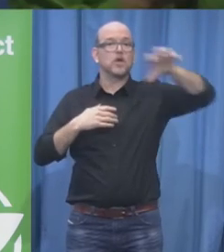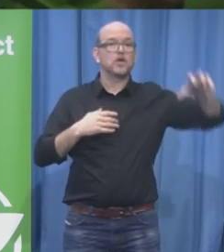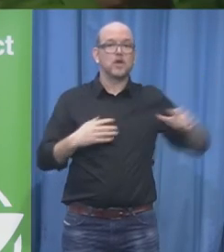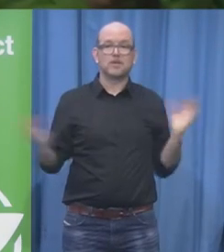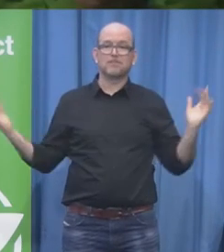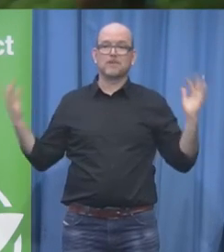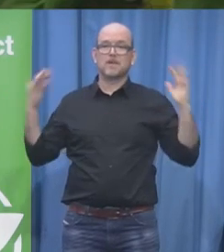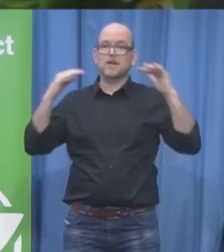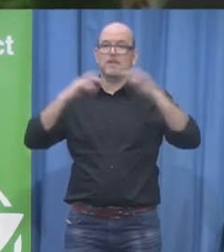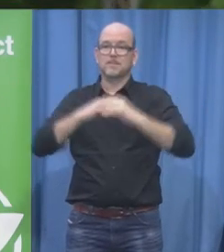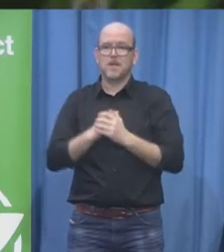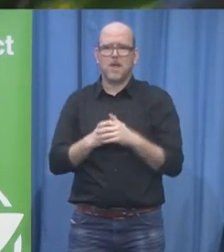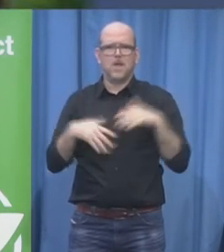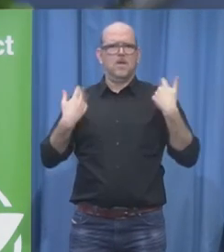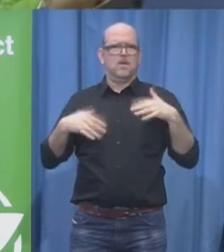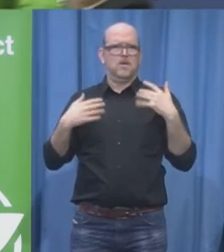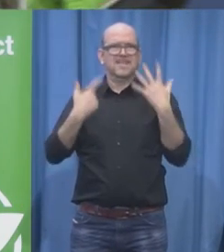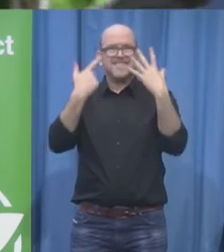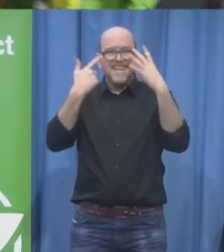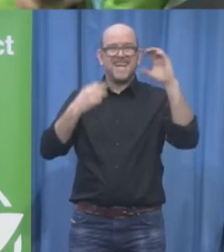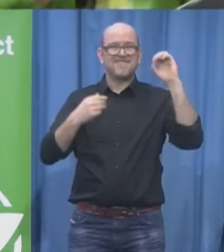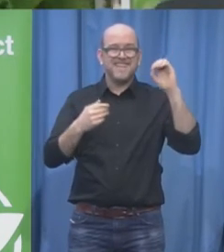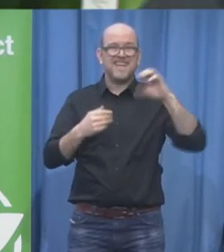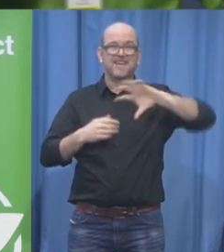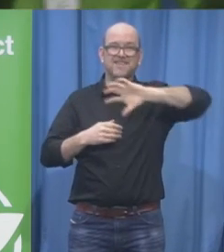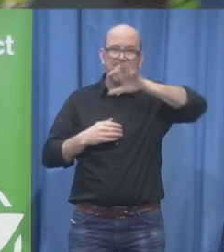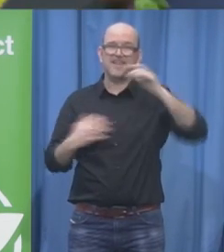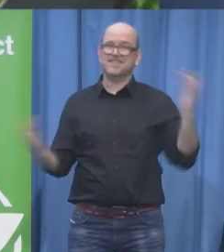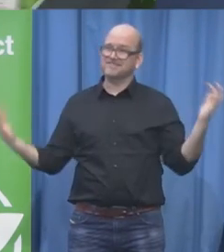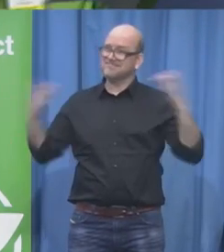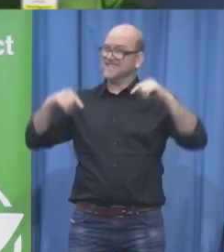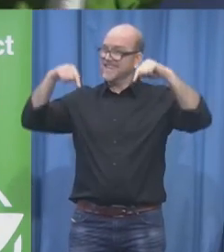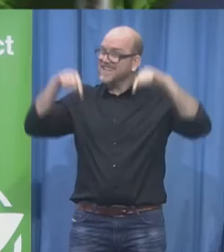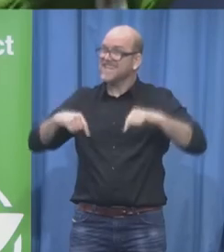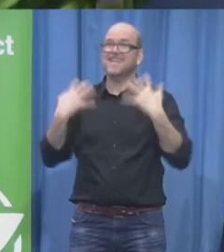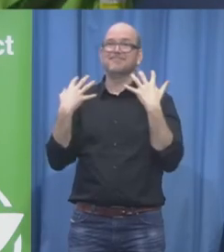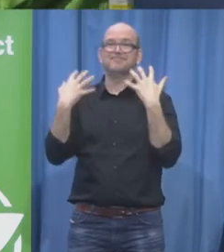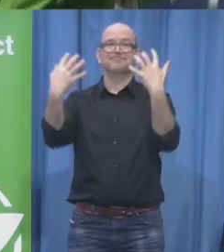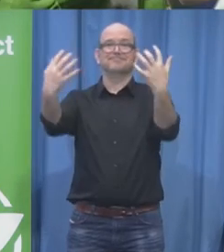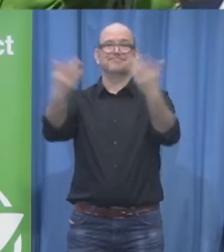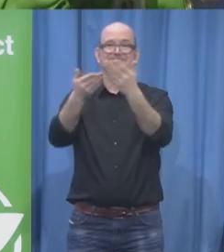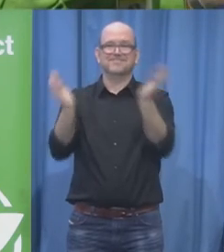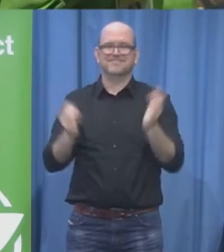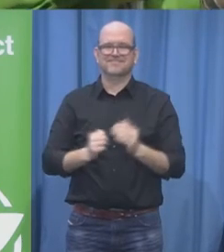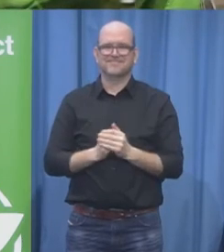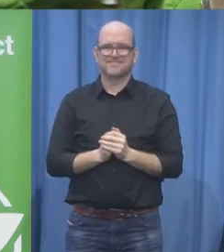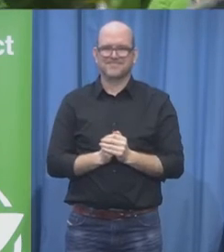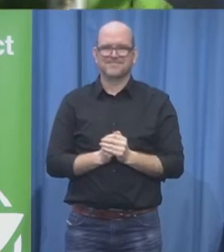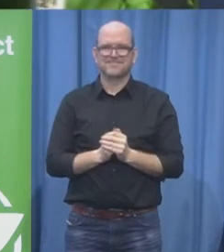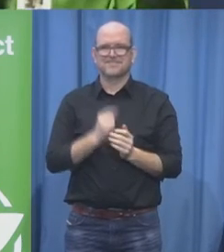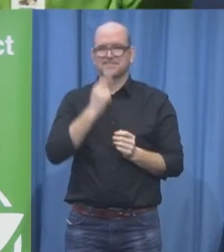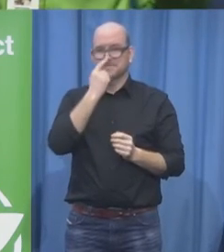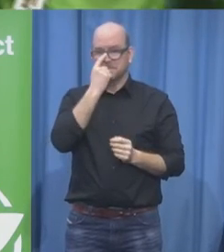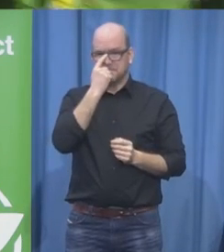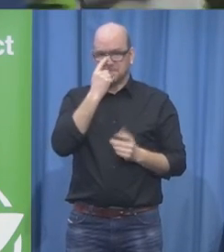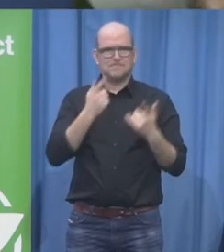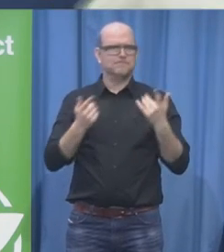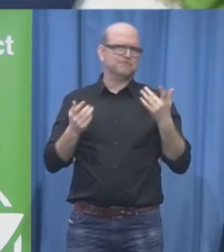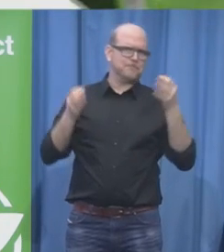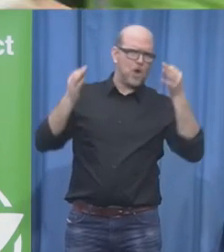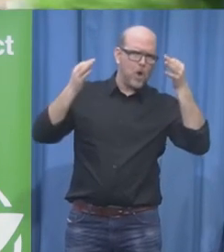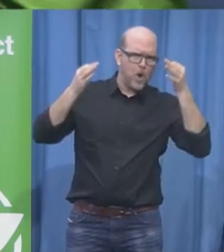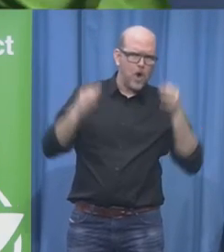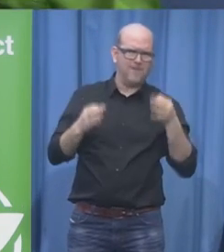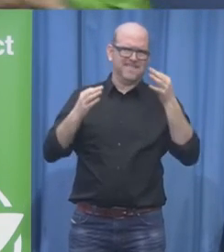so far 70 countries I'm not allowed give you the official figure of delegates in case the UN kick us